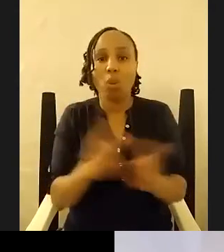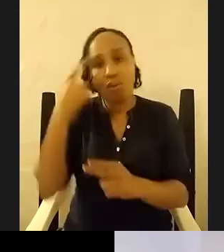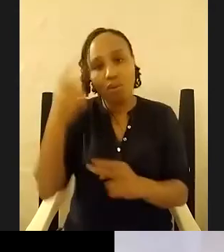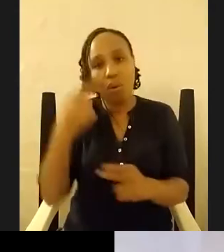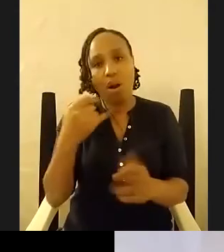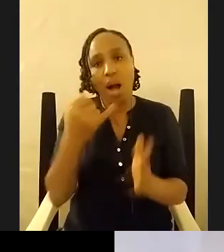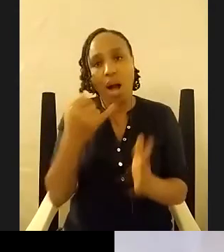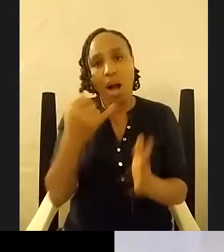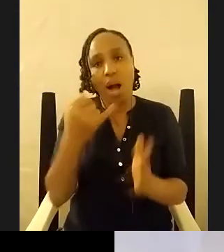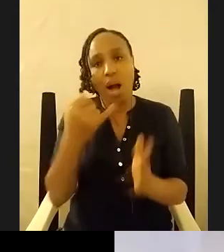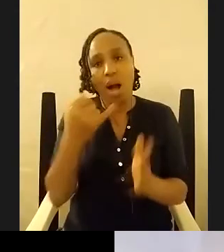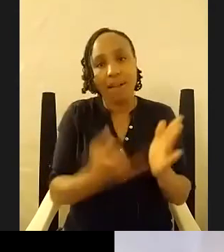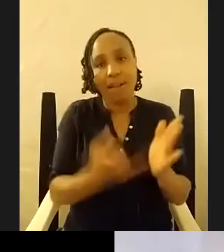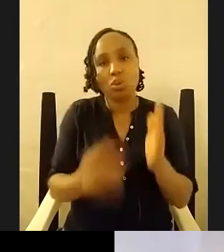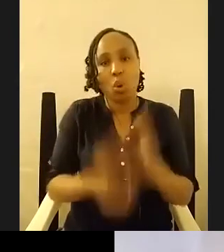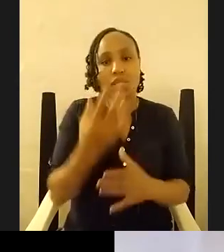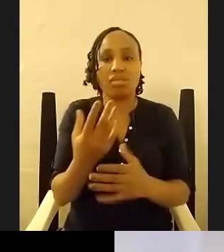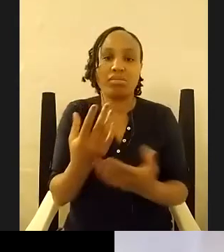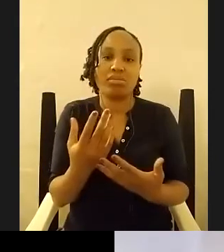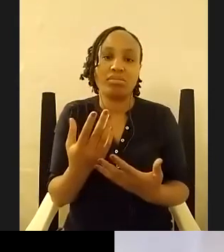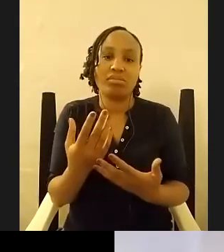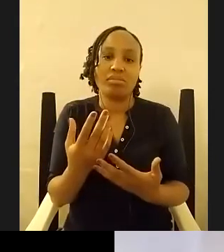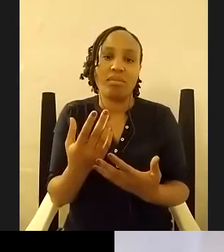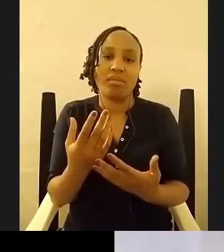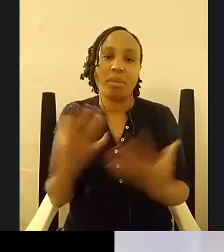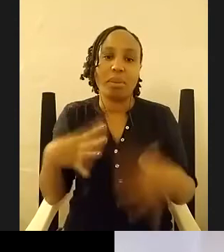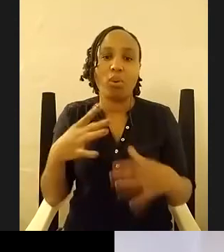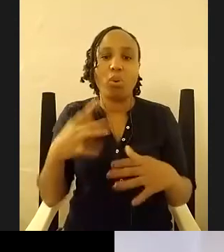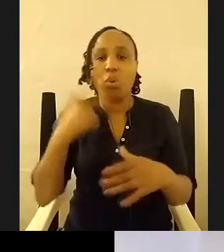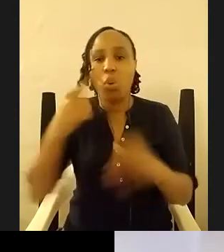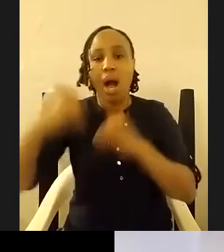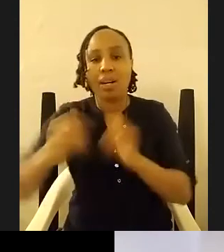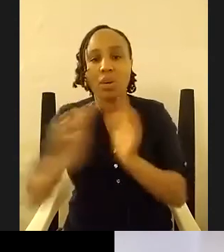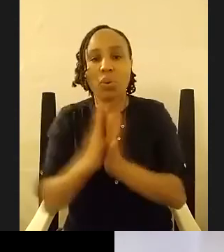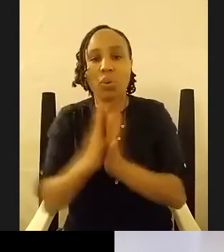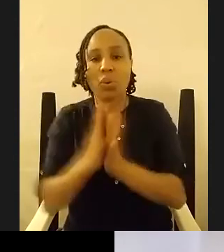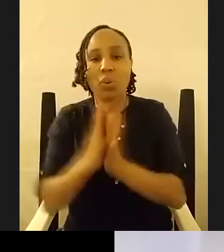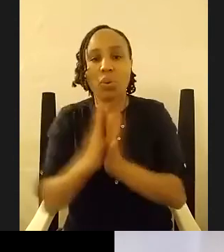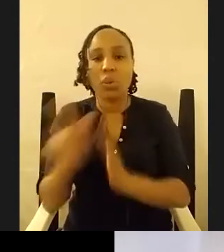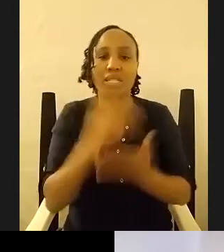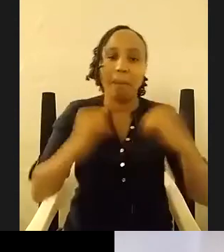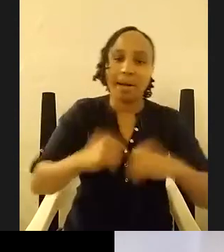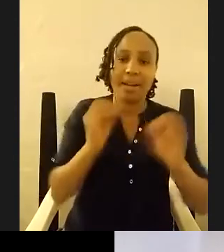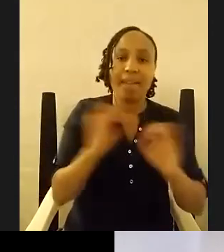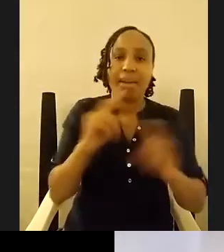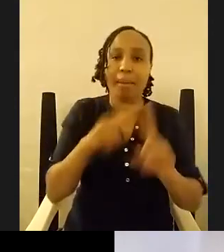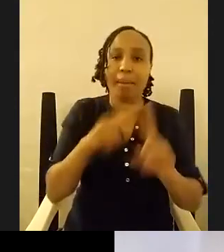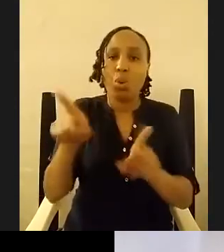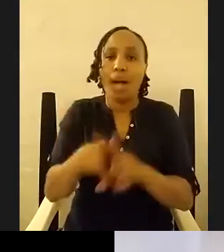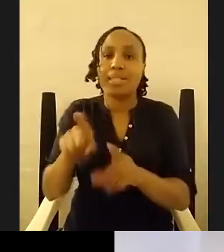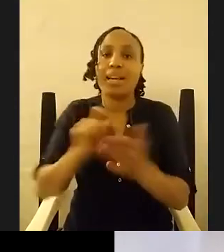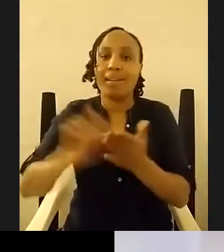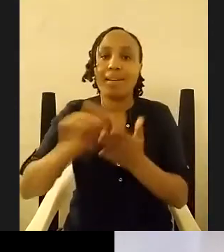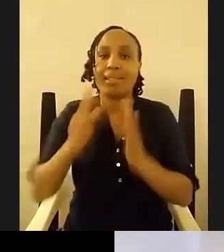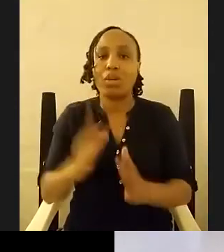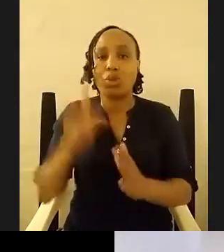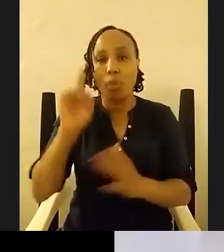um there will be people who agree with you and people who do not agree with you yeah and you as the artist must decide what is important to you are you